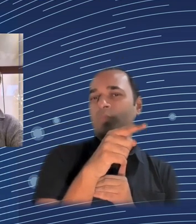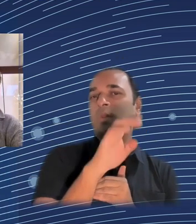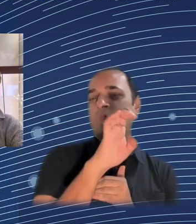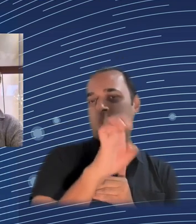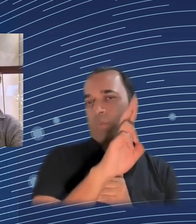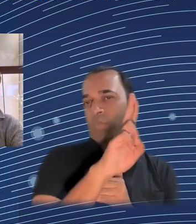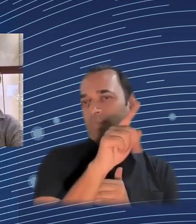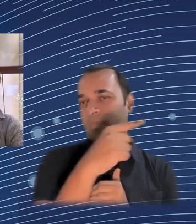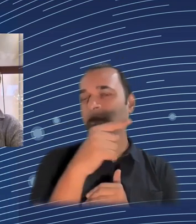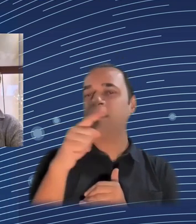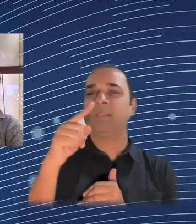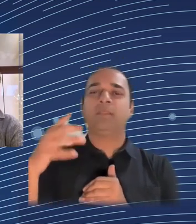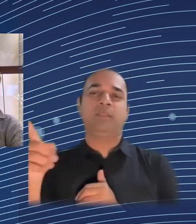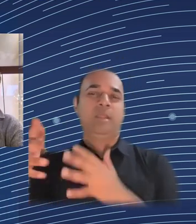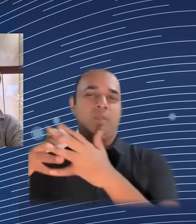Yes.